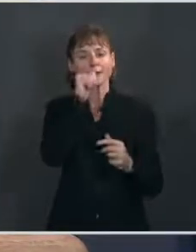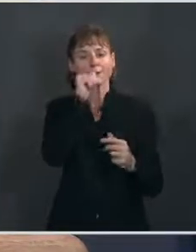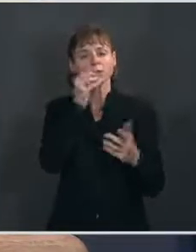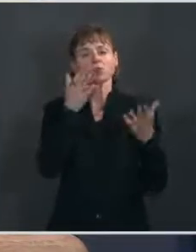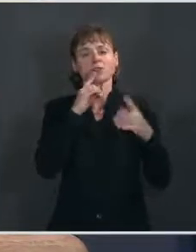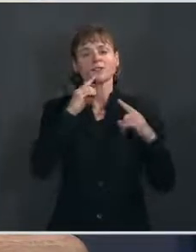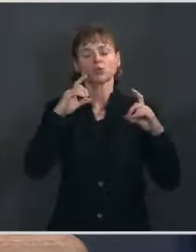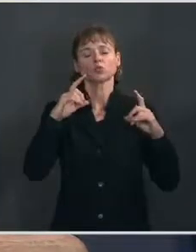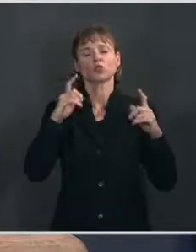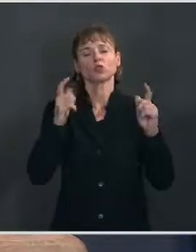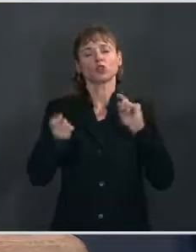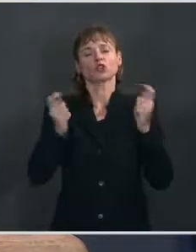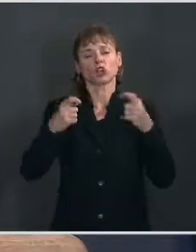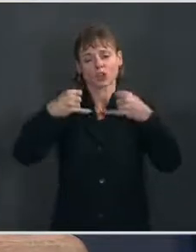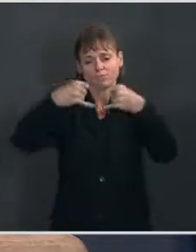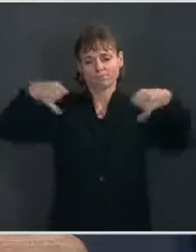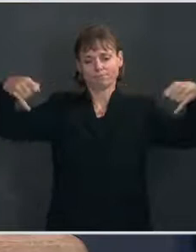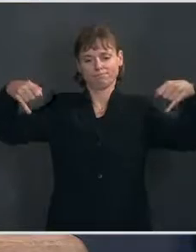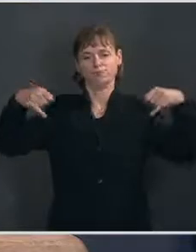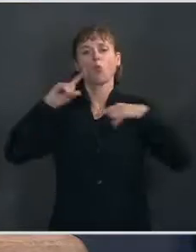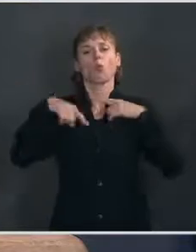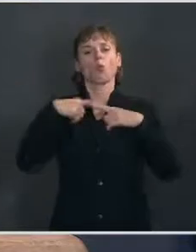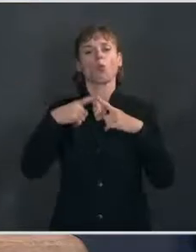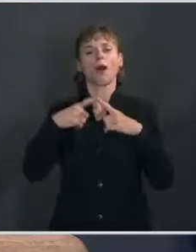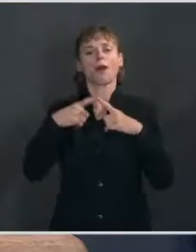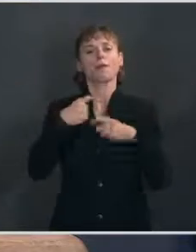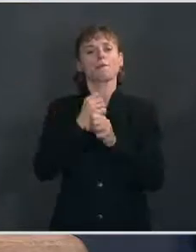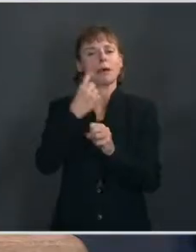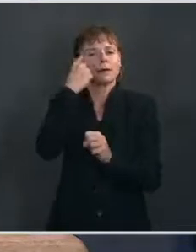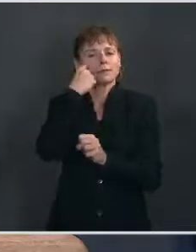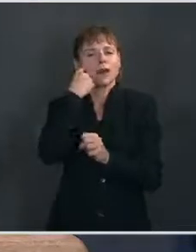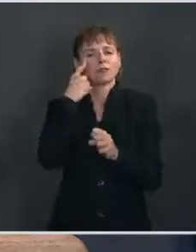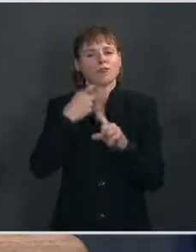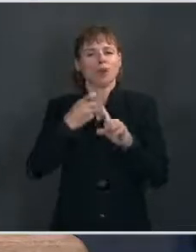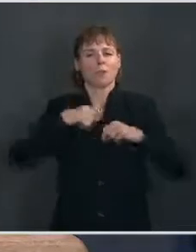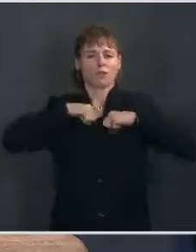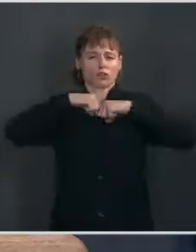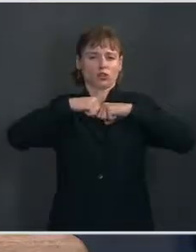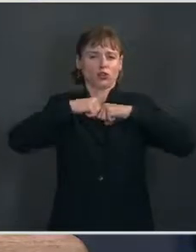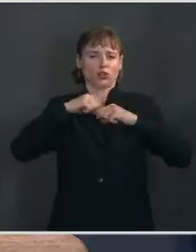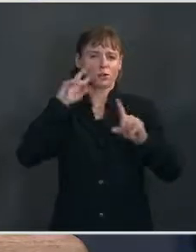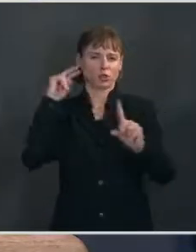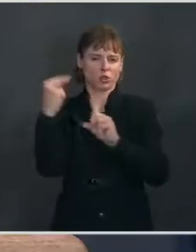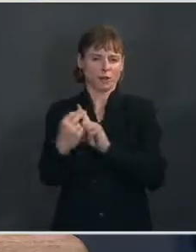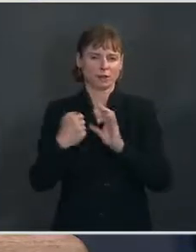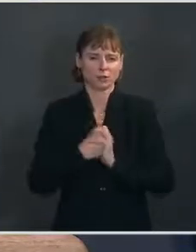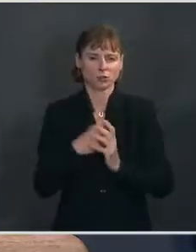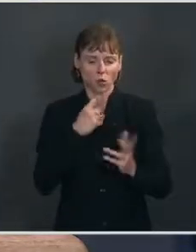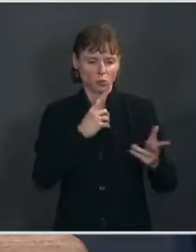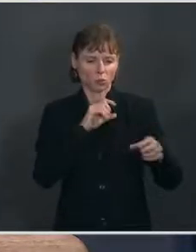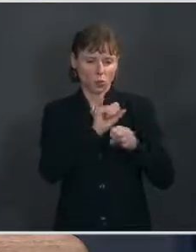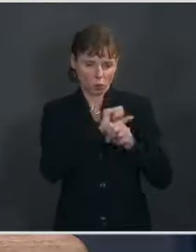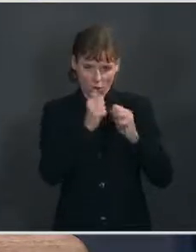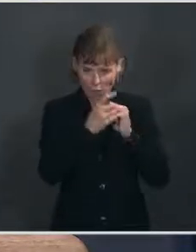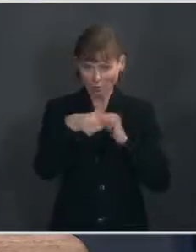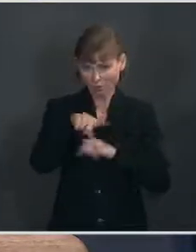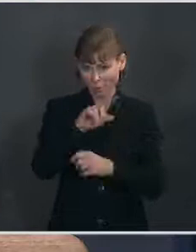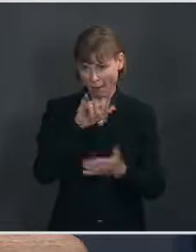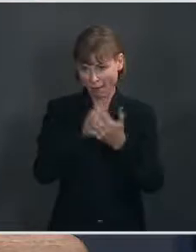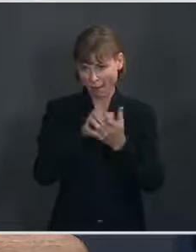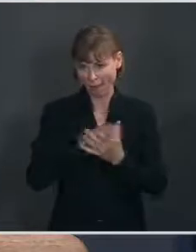the perimeter as soon as it makes sense from an overall security standpoint. So we're working closely with them on that. And they are, of course,